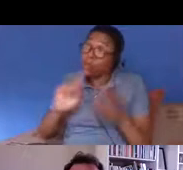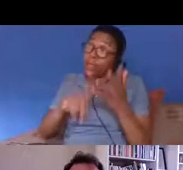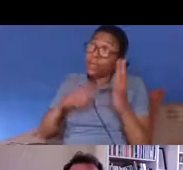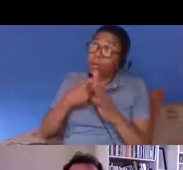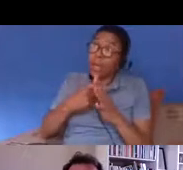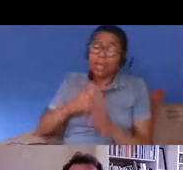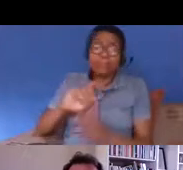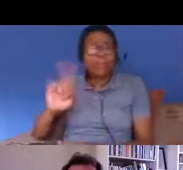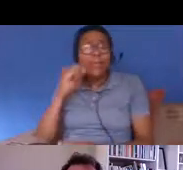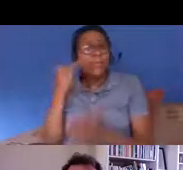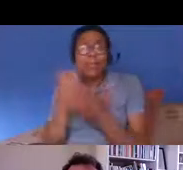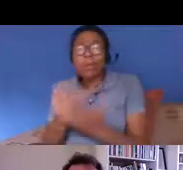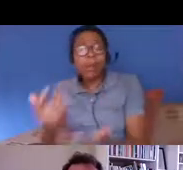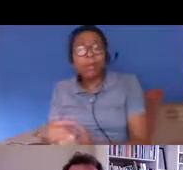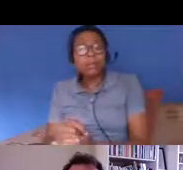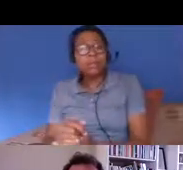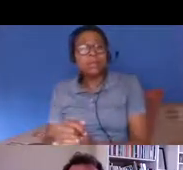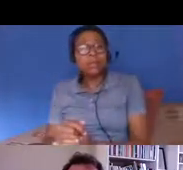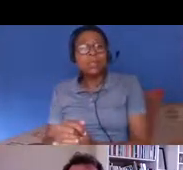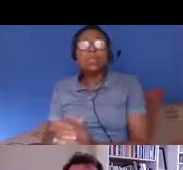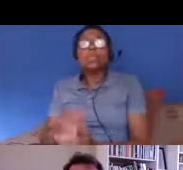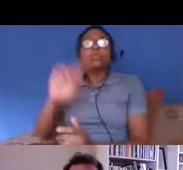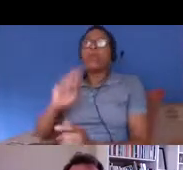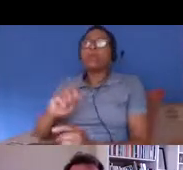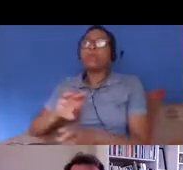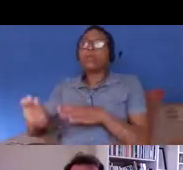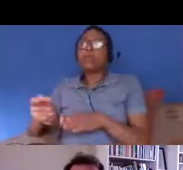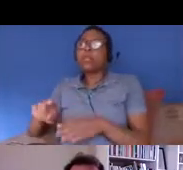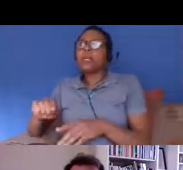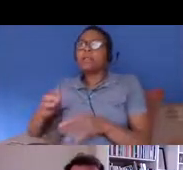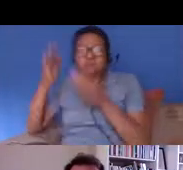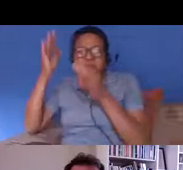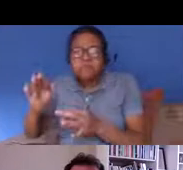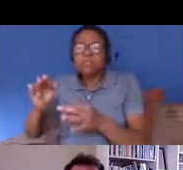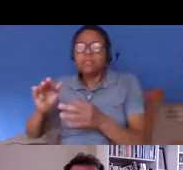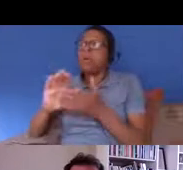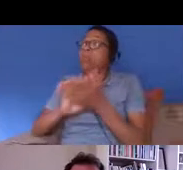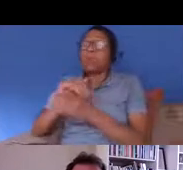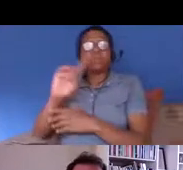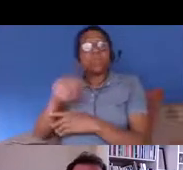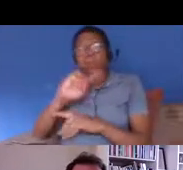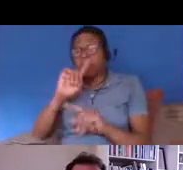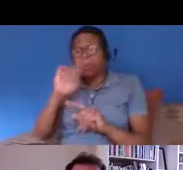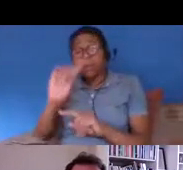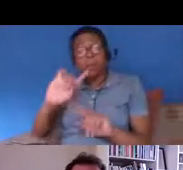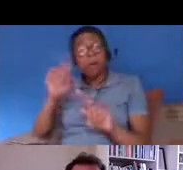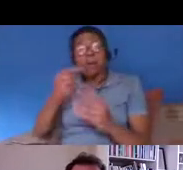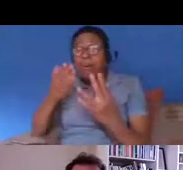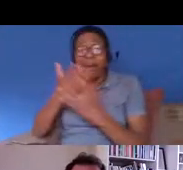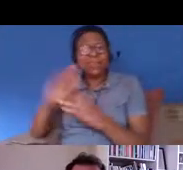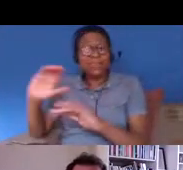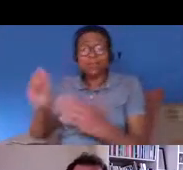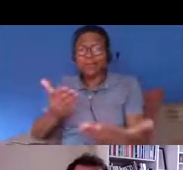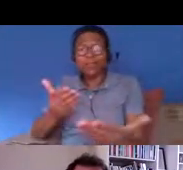true um so you get this kind of over enforcement that also cuts off um key services to people who are in theory um entitled to